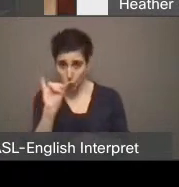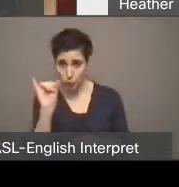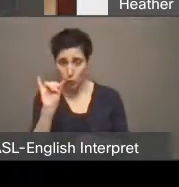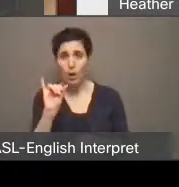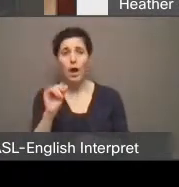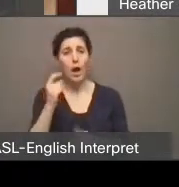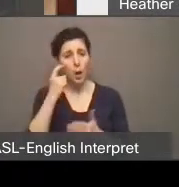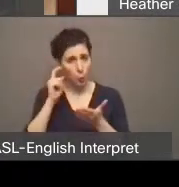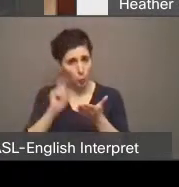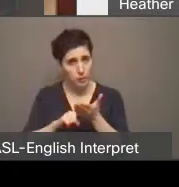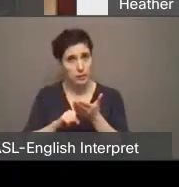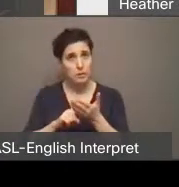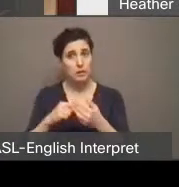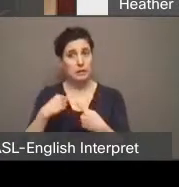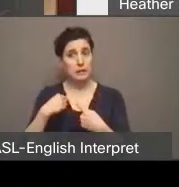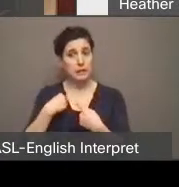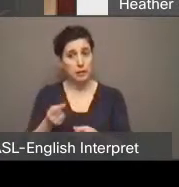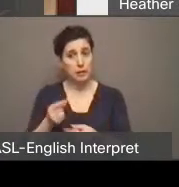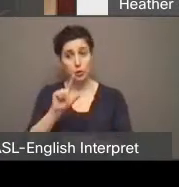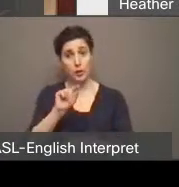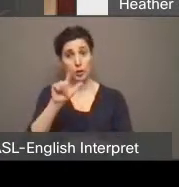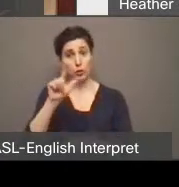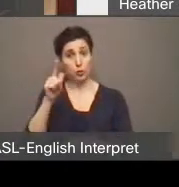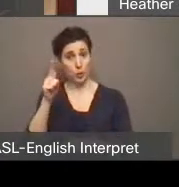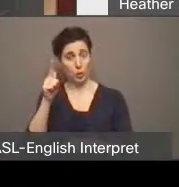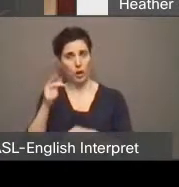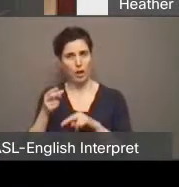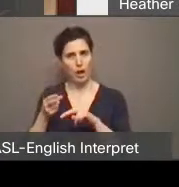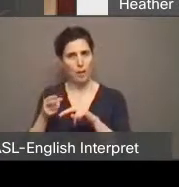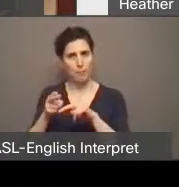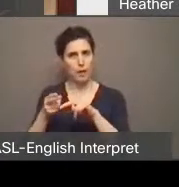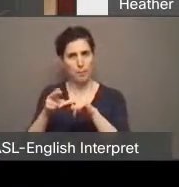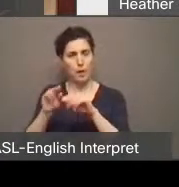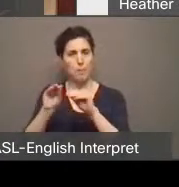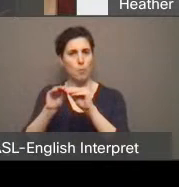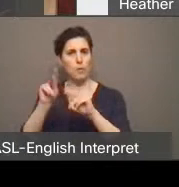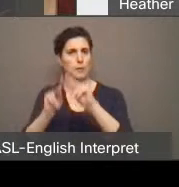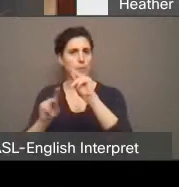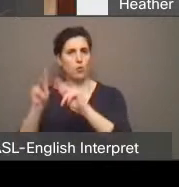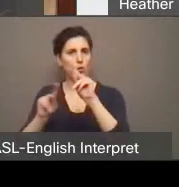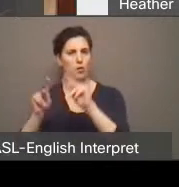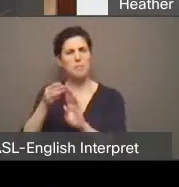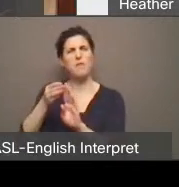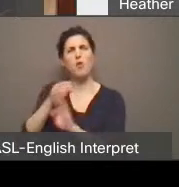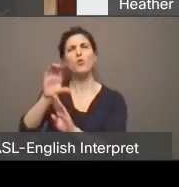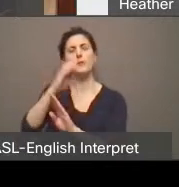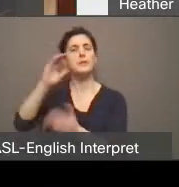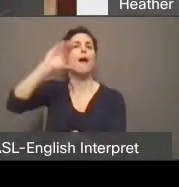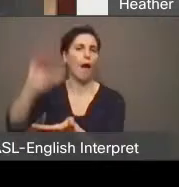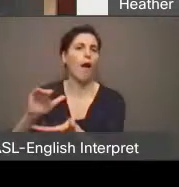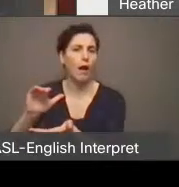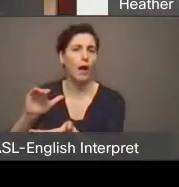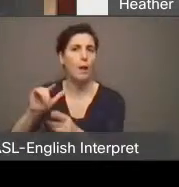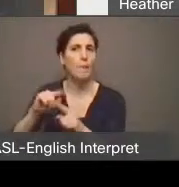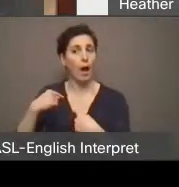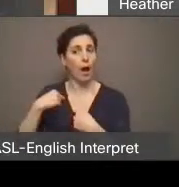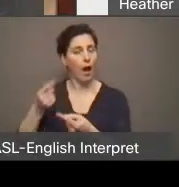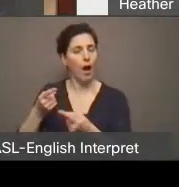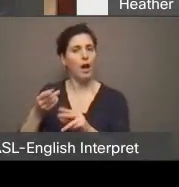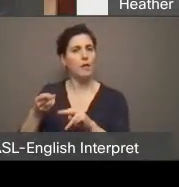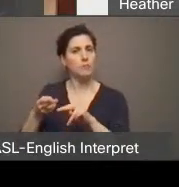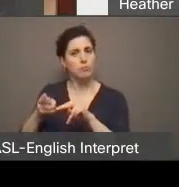increases in ridership throughout 2021 leading up to the restrictions that came in before Christmas. And we saw the return of